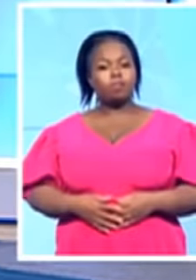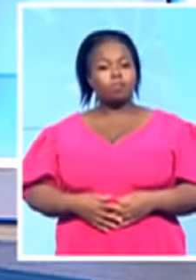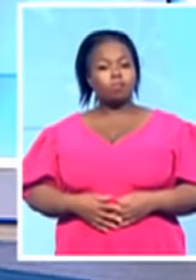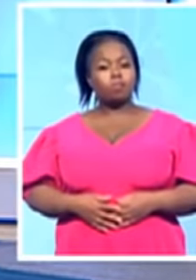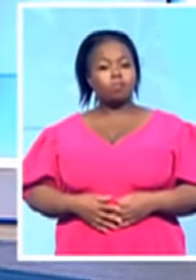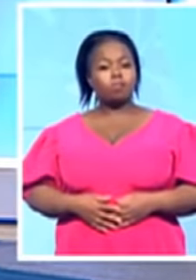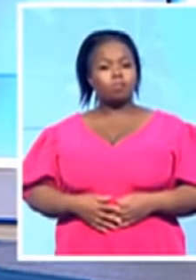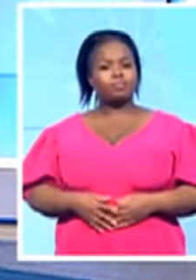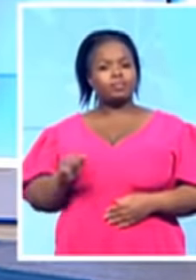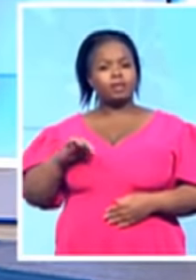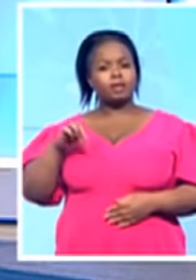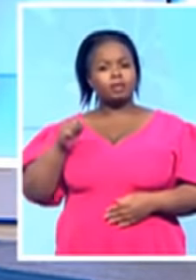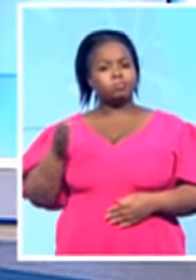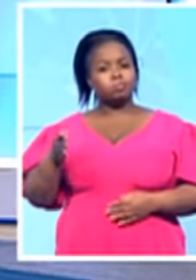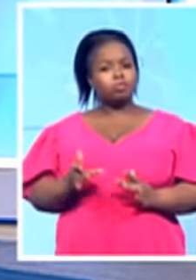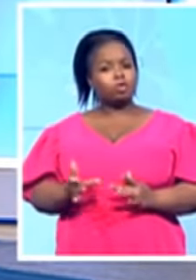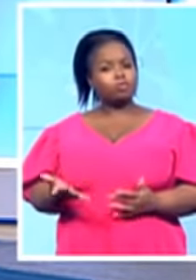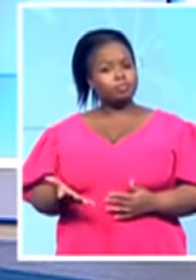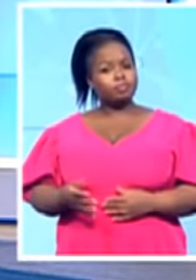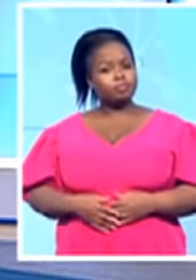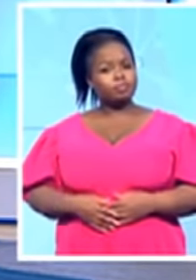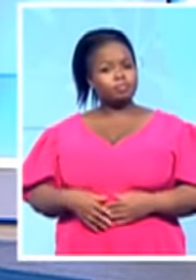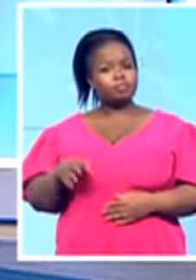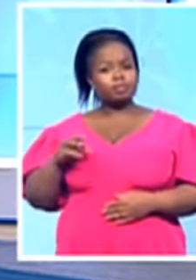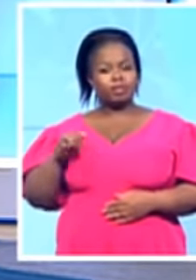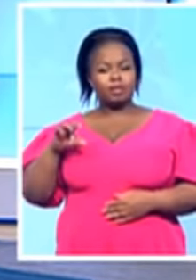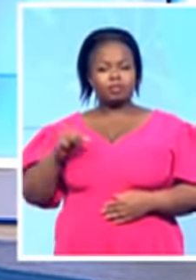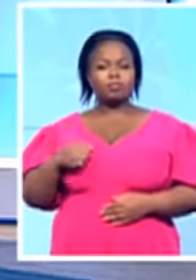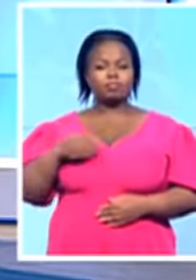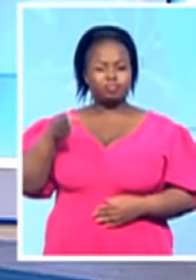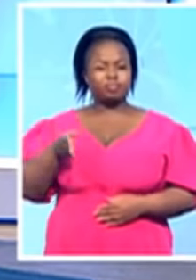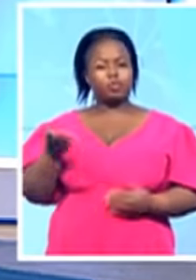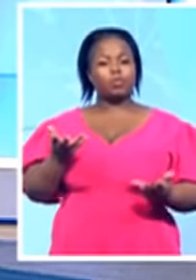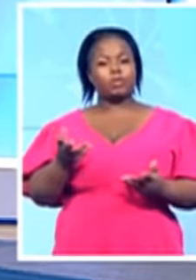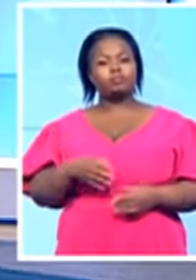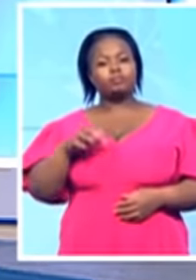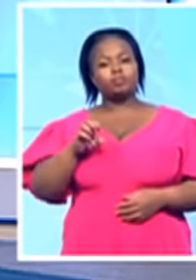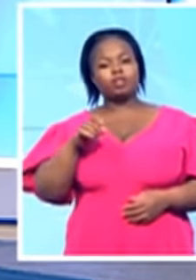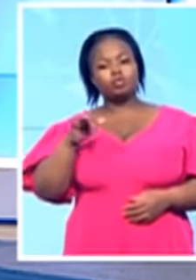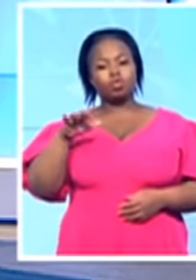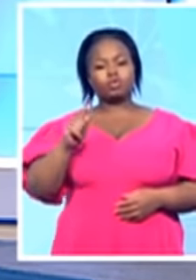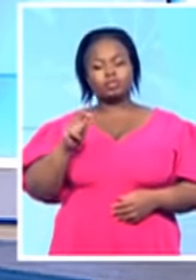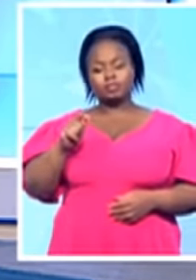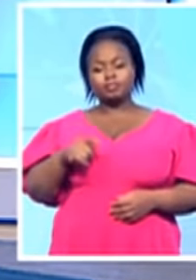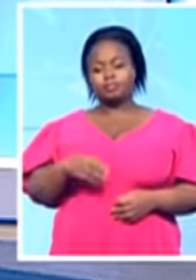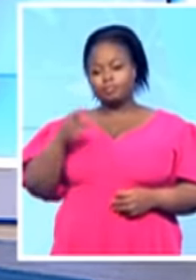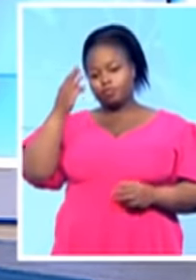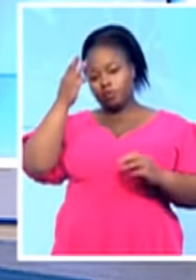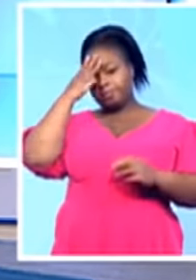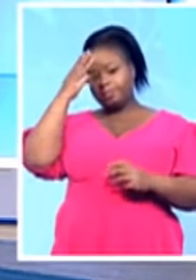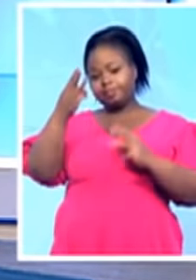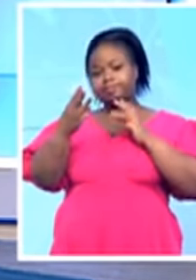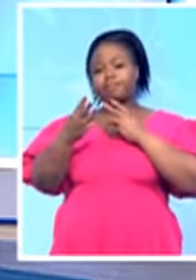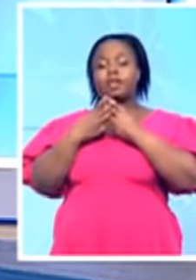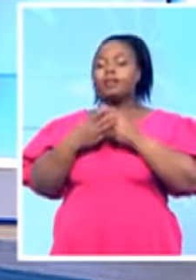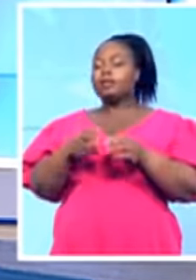Ayanda Mithlonga, as you know, is based at the Escort Correctional Services facility. She was reporting about a stone